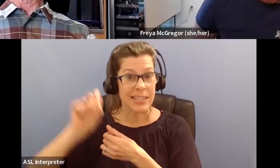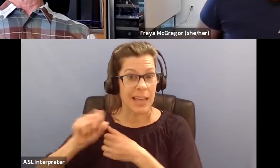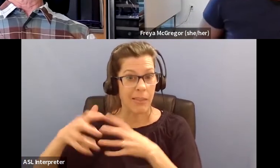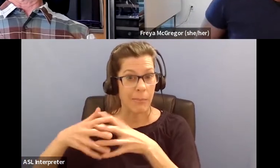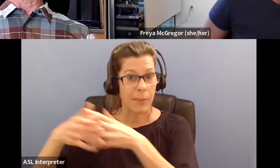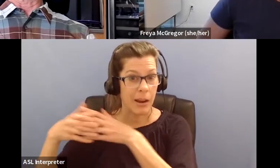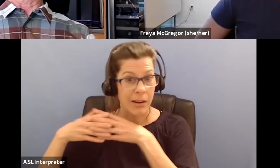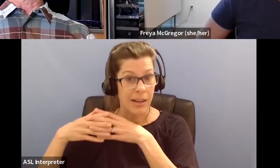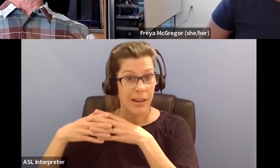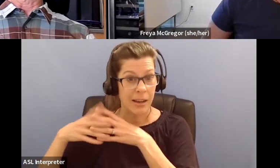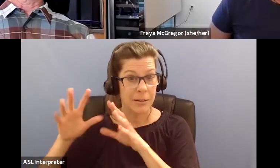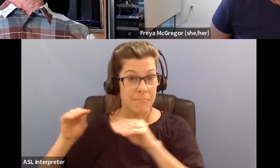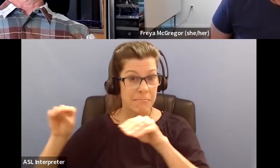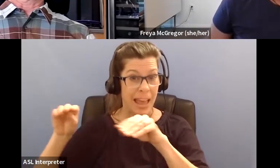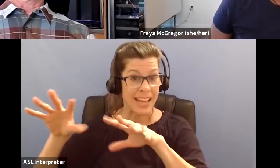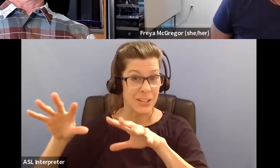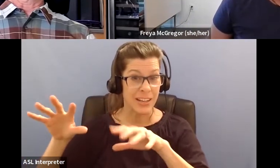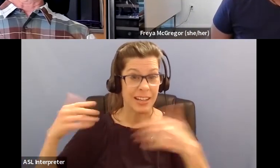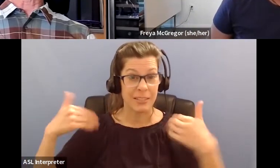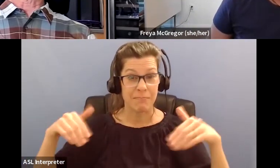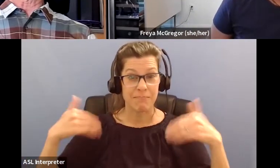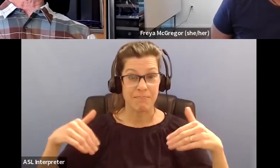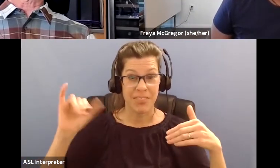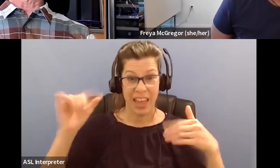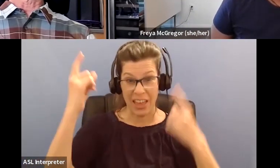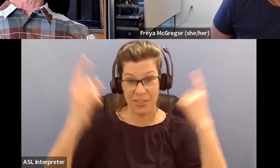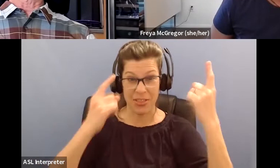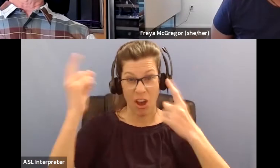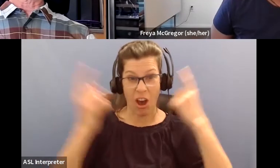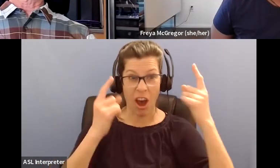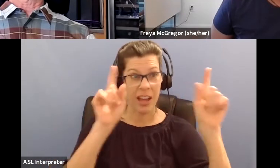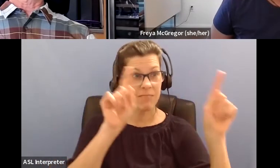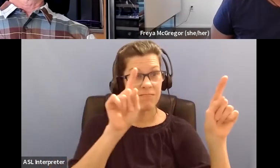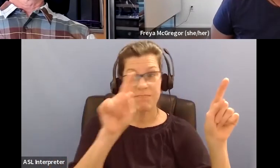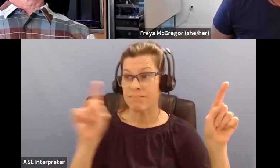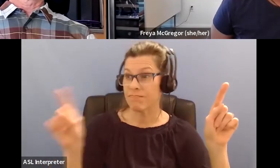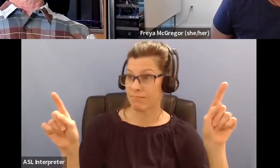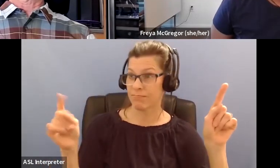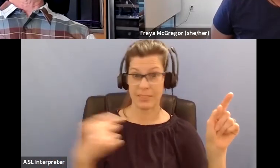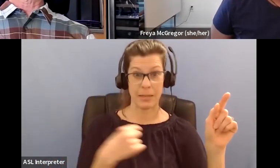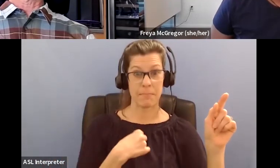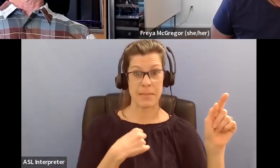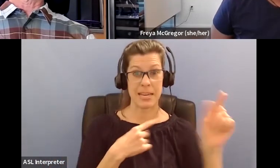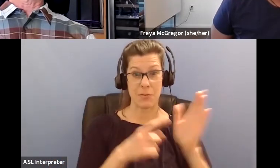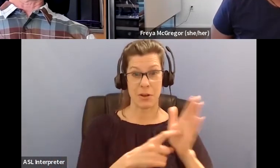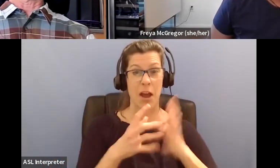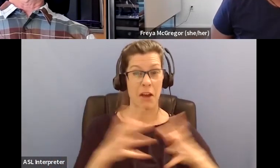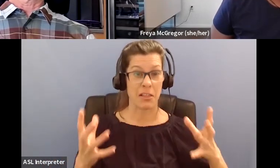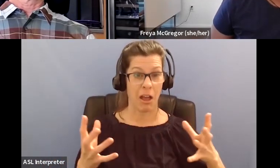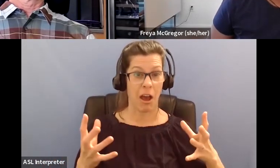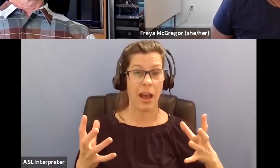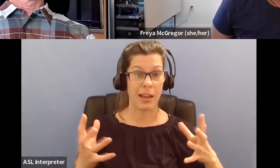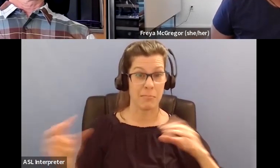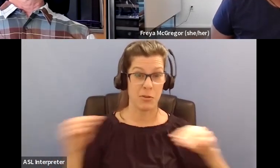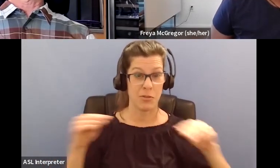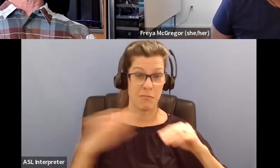being that, you know, it takes a lot for me to get my body around. But if I'm sitting in my patio,